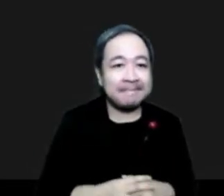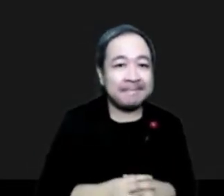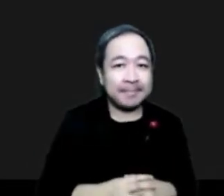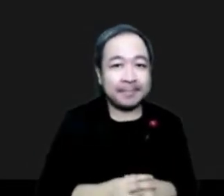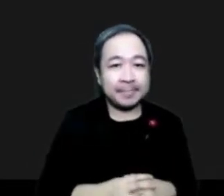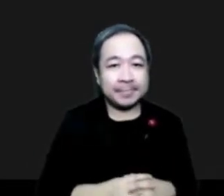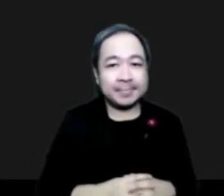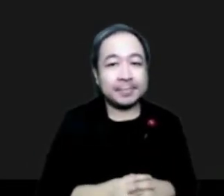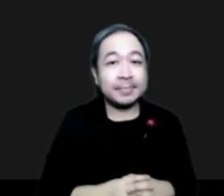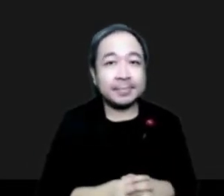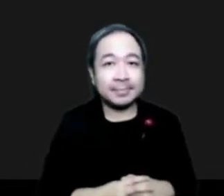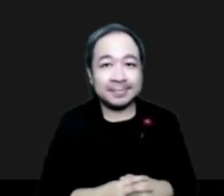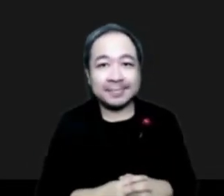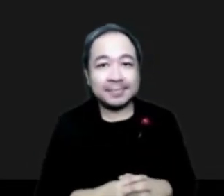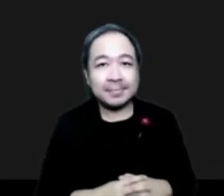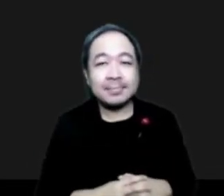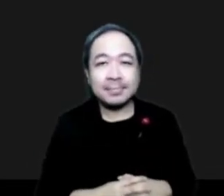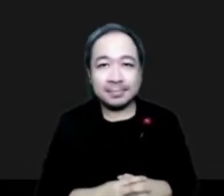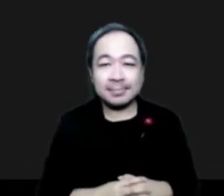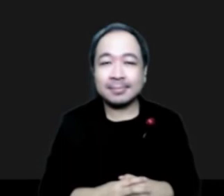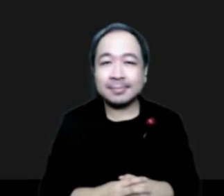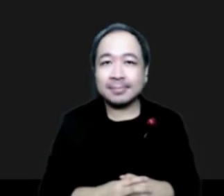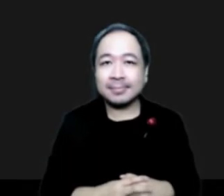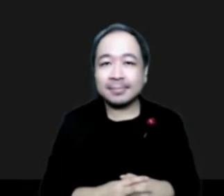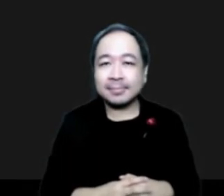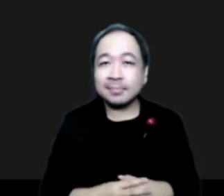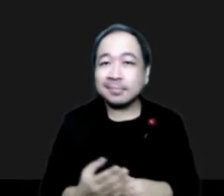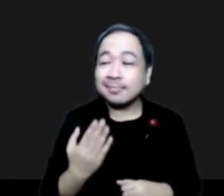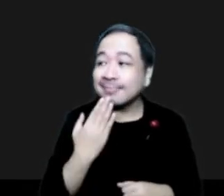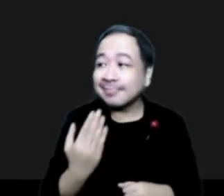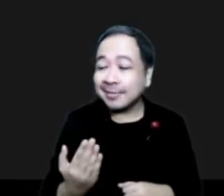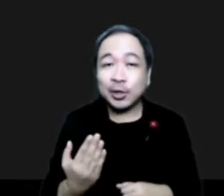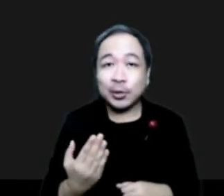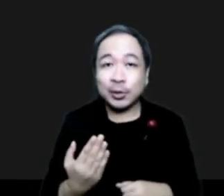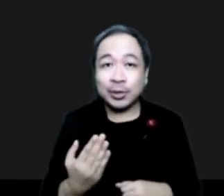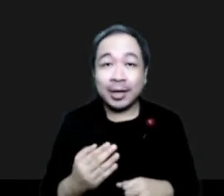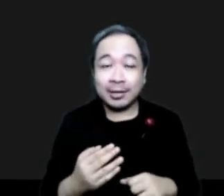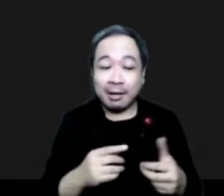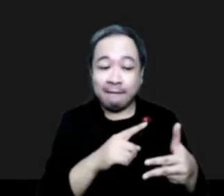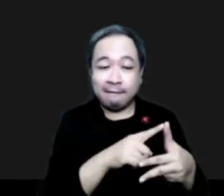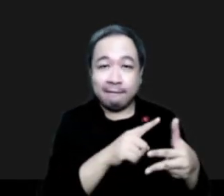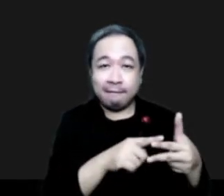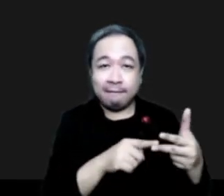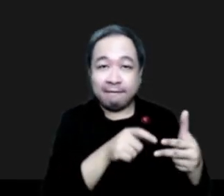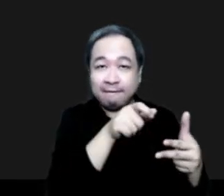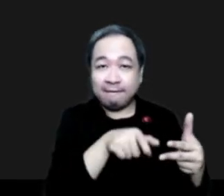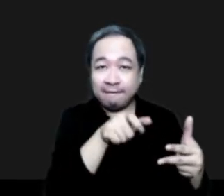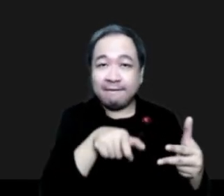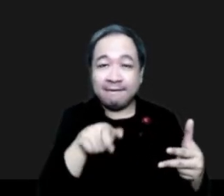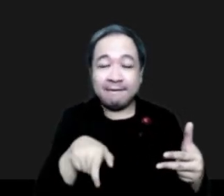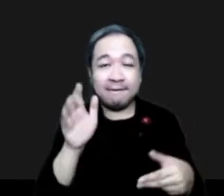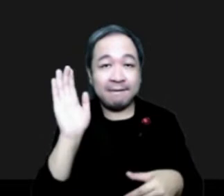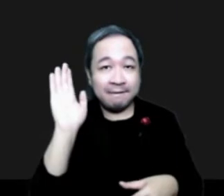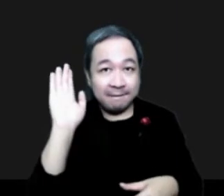Thank you very much. I think this three first presentation have provided a lot of context of